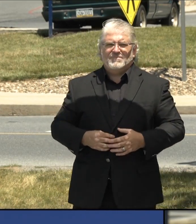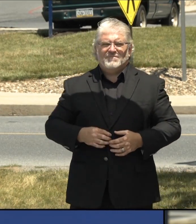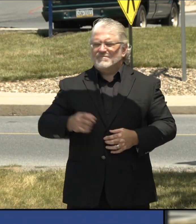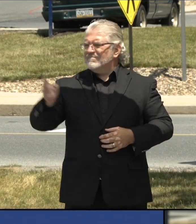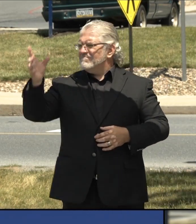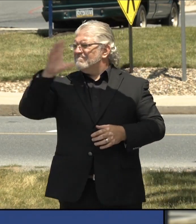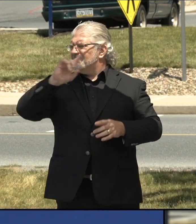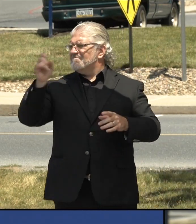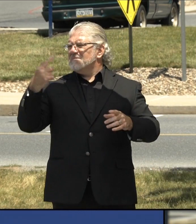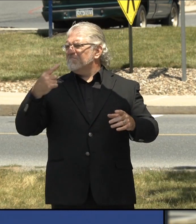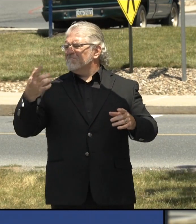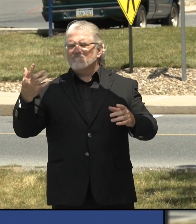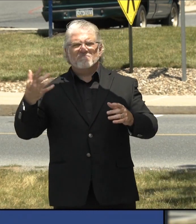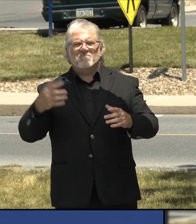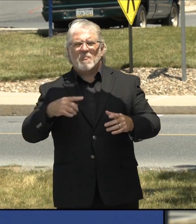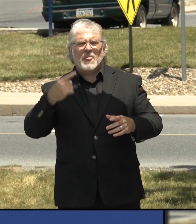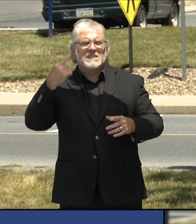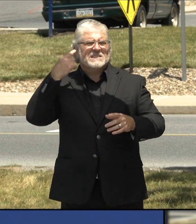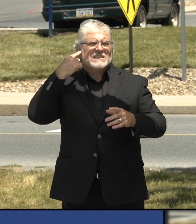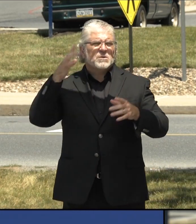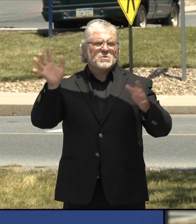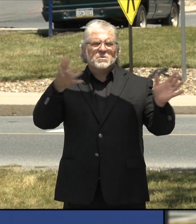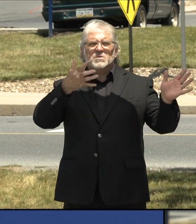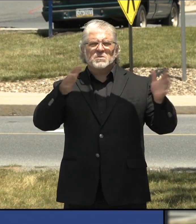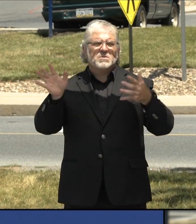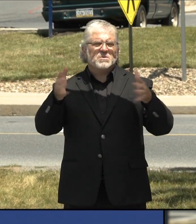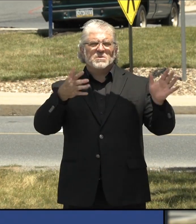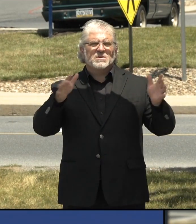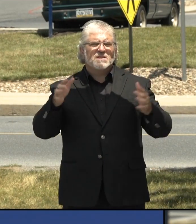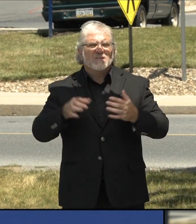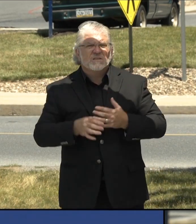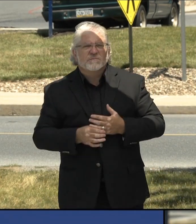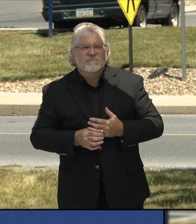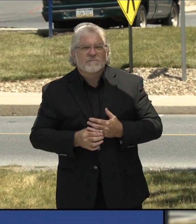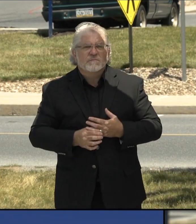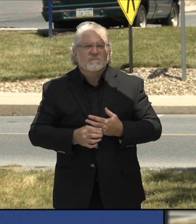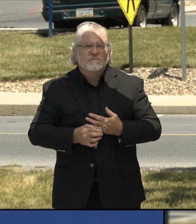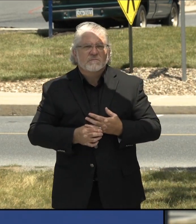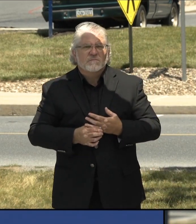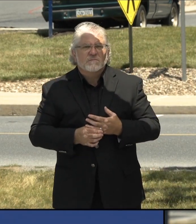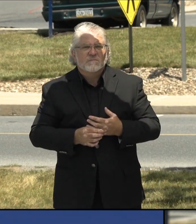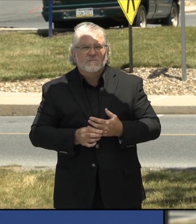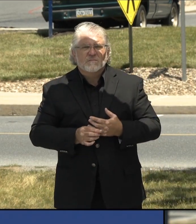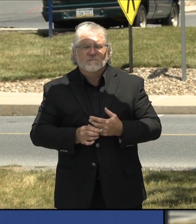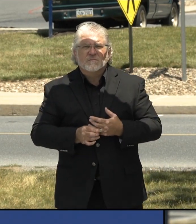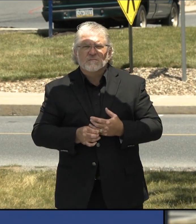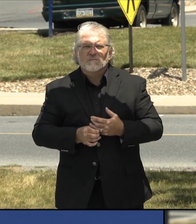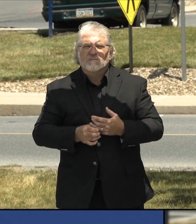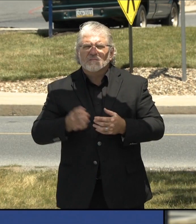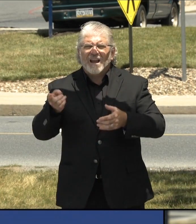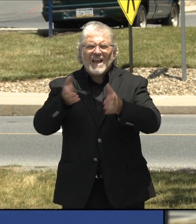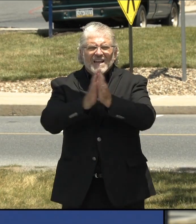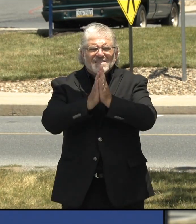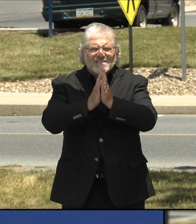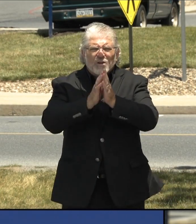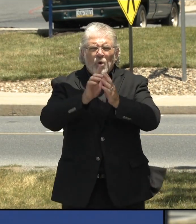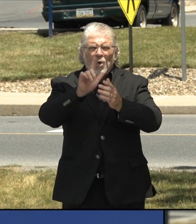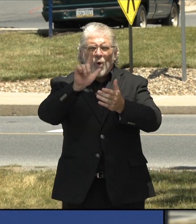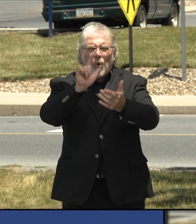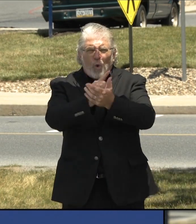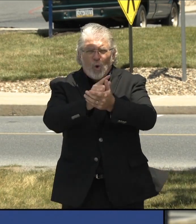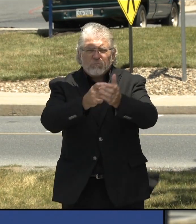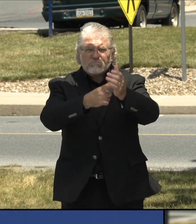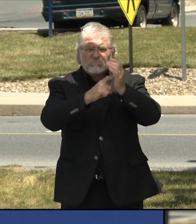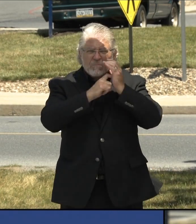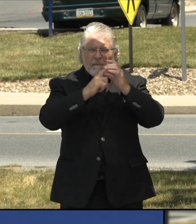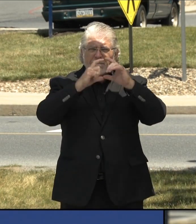it is required by law to wear a mask when you enter a store. Do you happen to know, do you happen to know what the